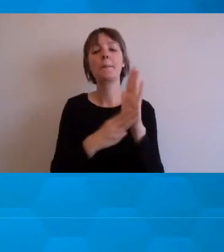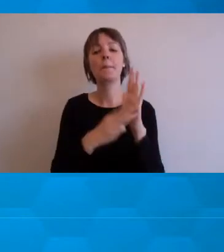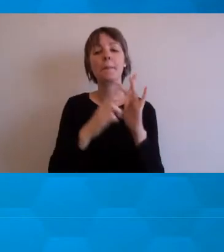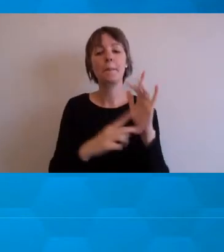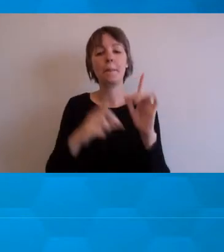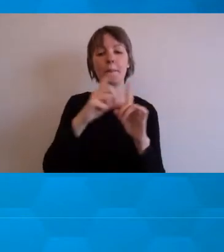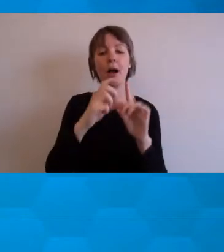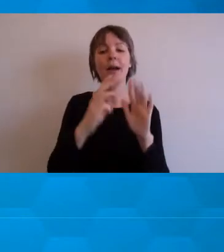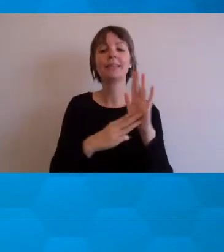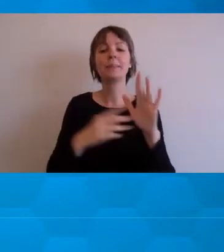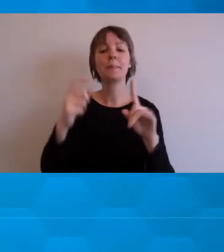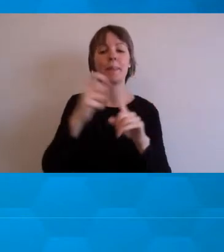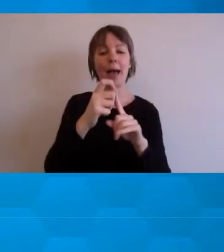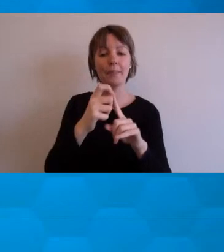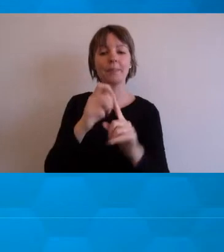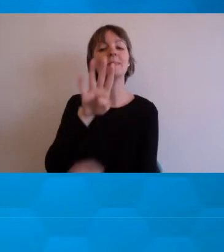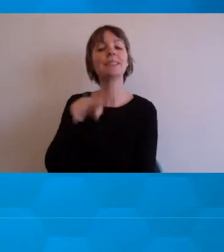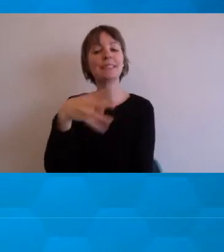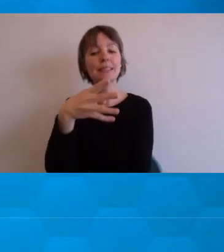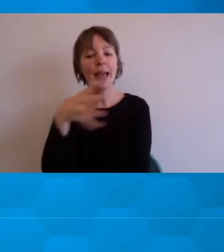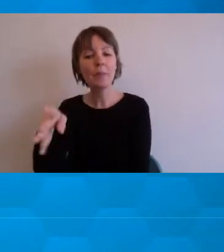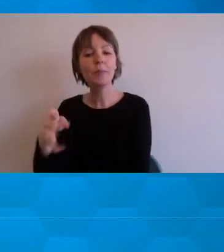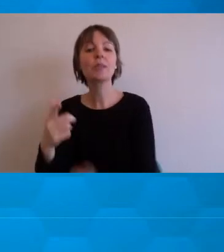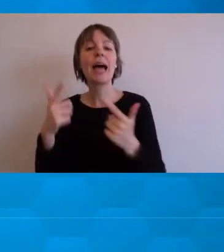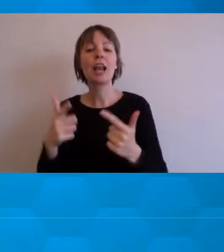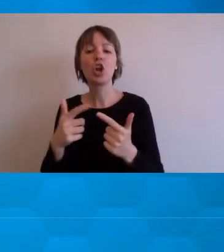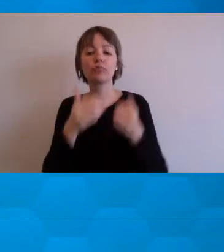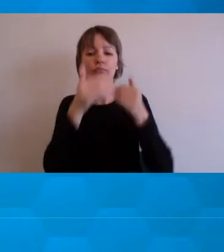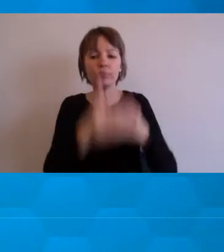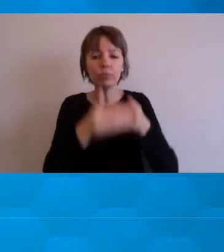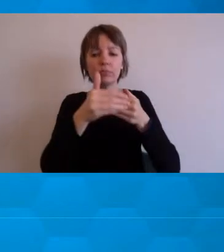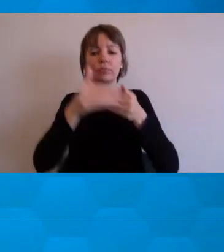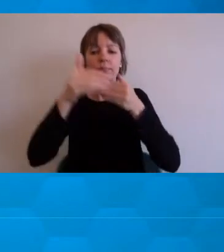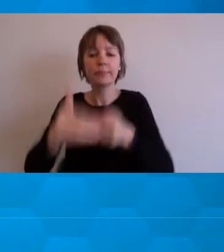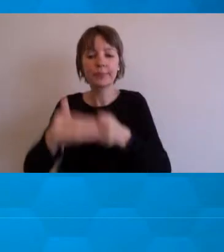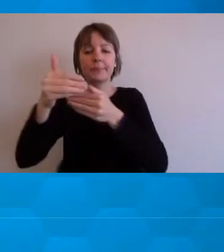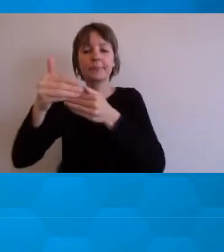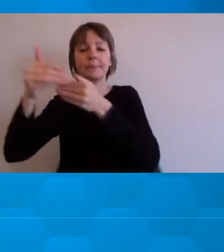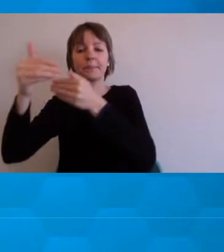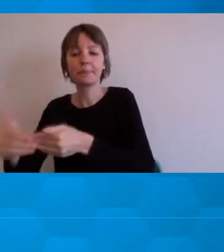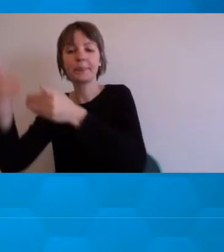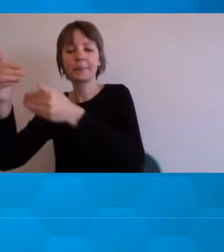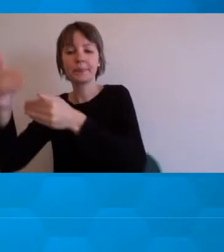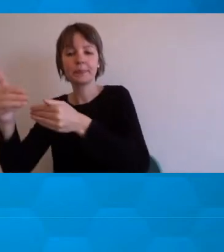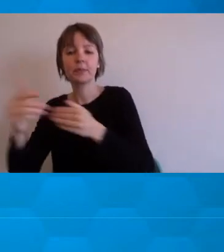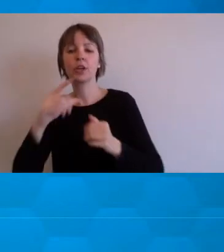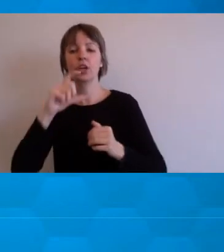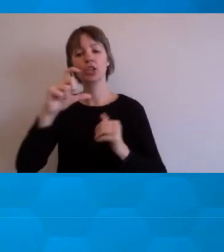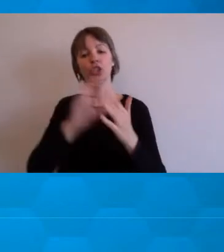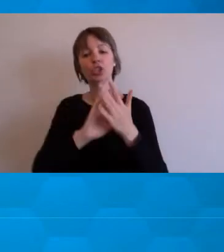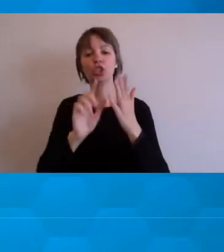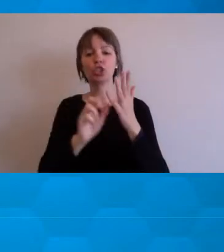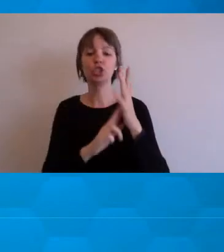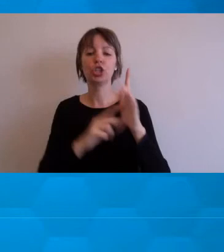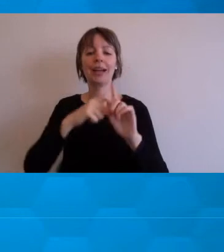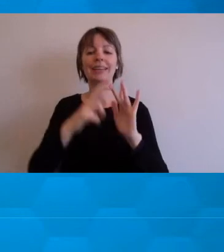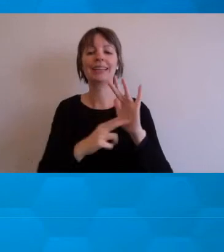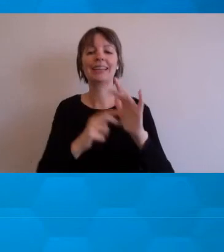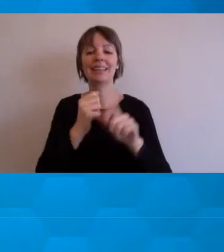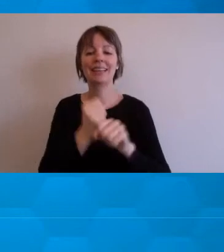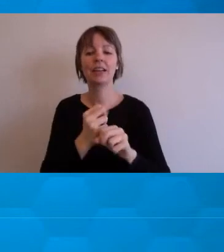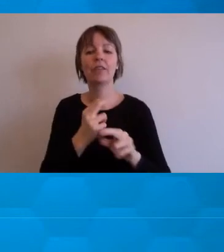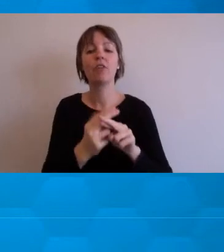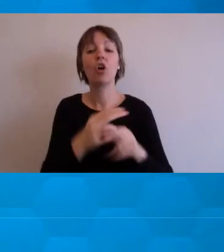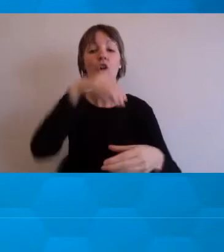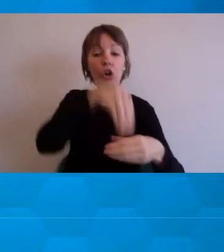tabular things and a lot of chunking. Chunking not only of the content and the information, but also chunking